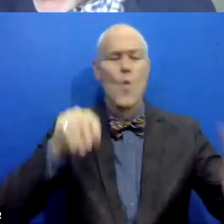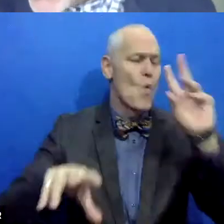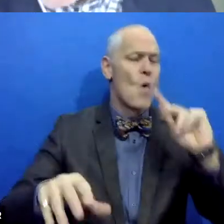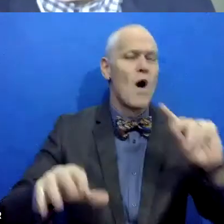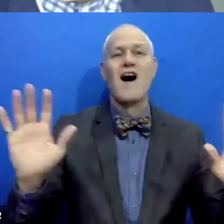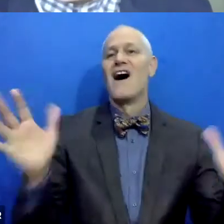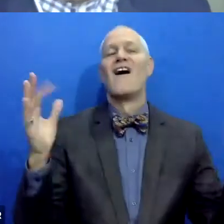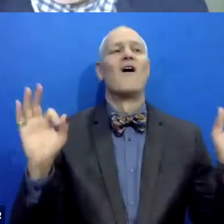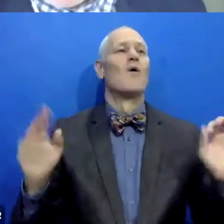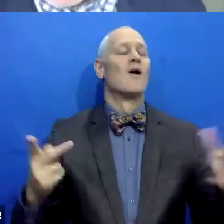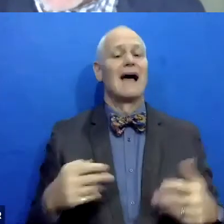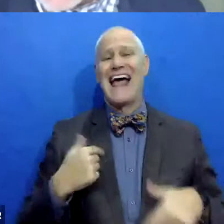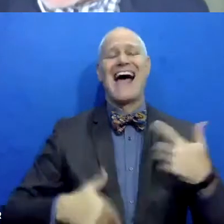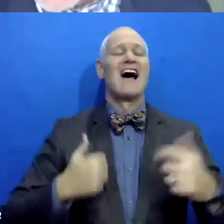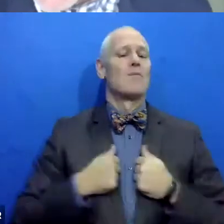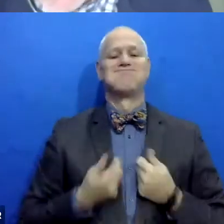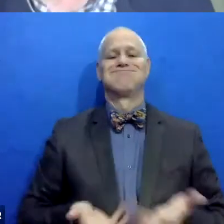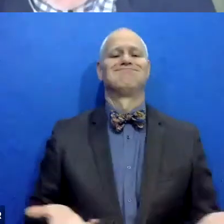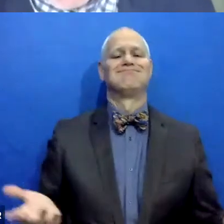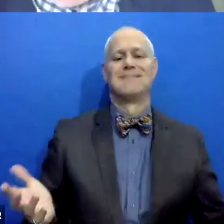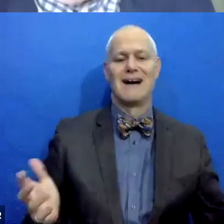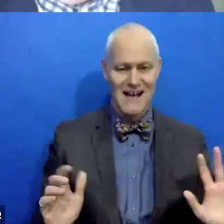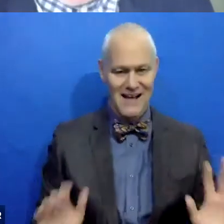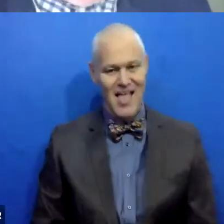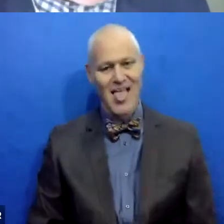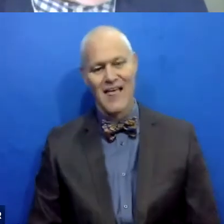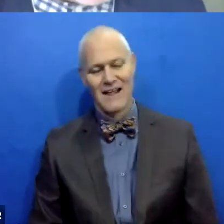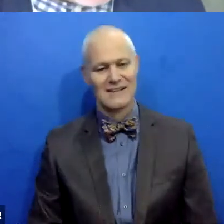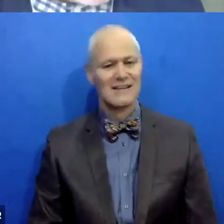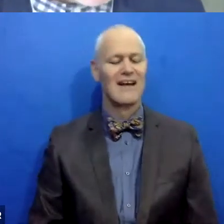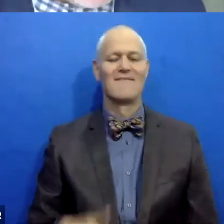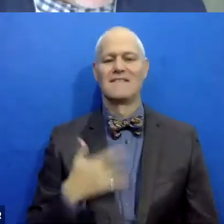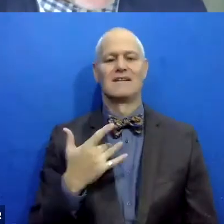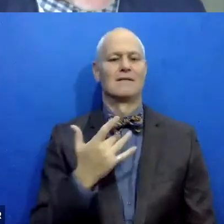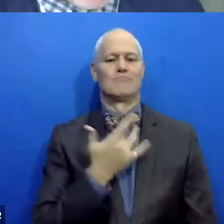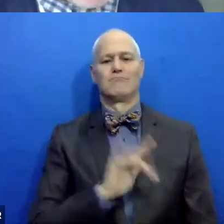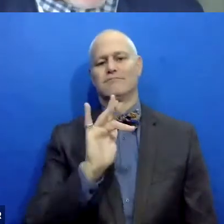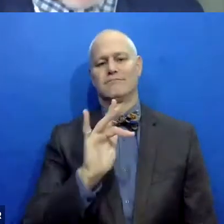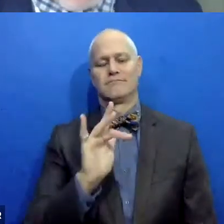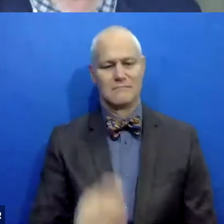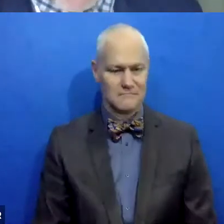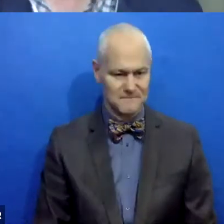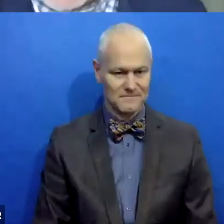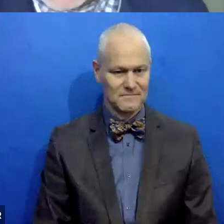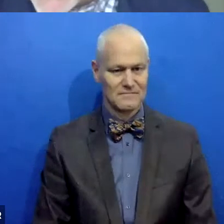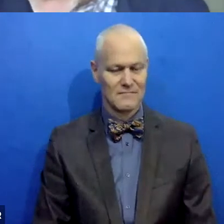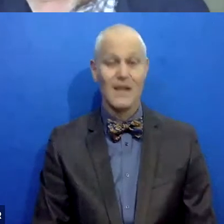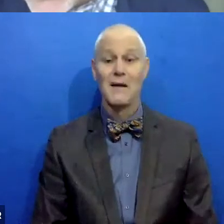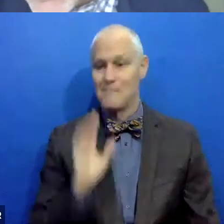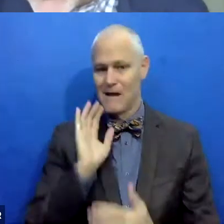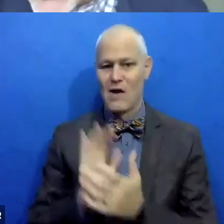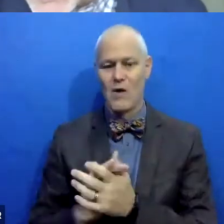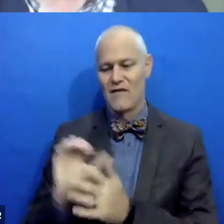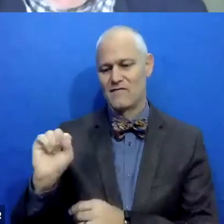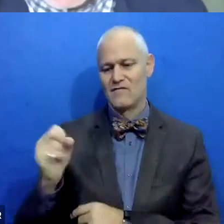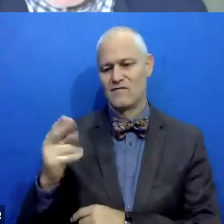kind of exhaust myself into, um, numbness sometimes. Um, I'm, my wife, whose name is Shannon,